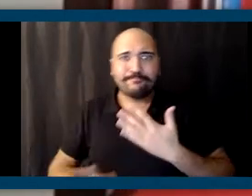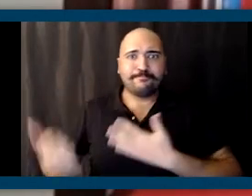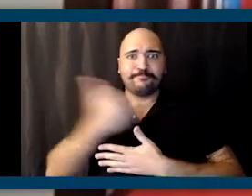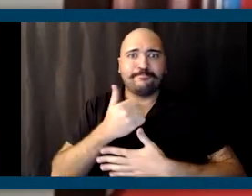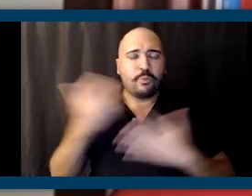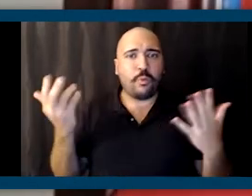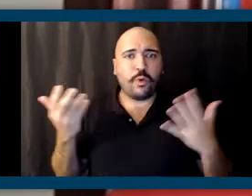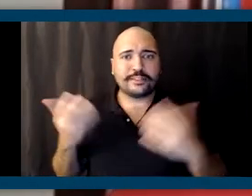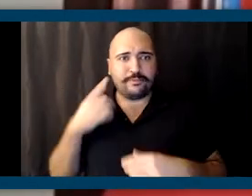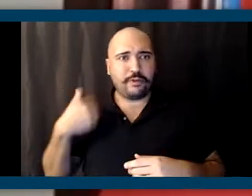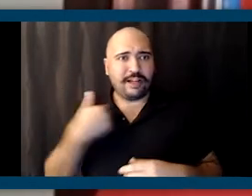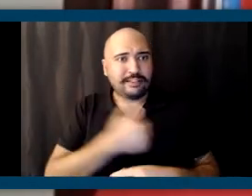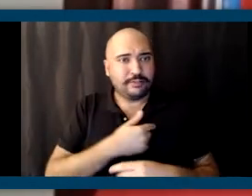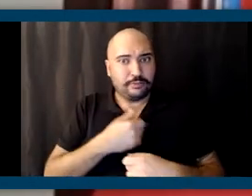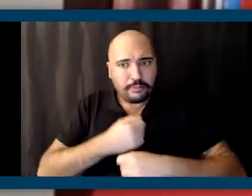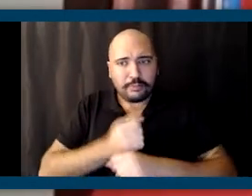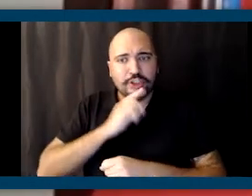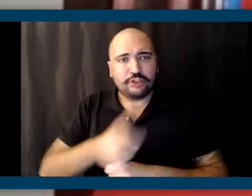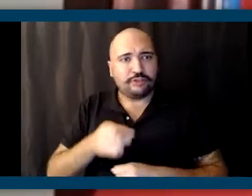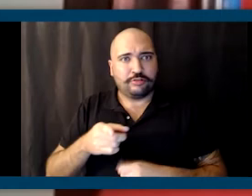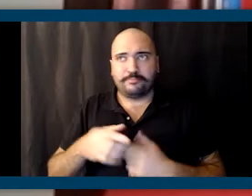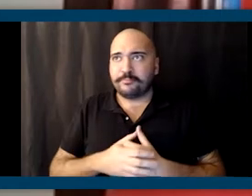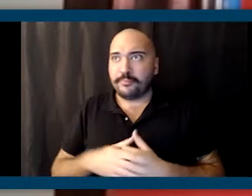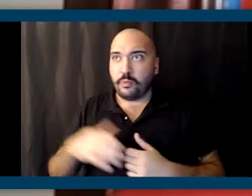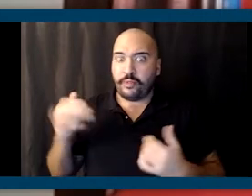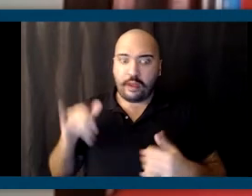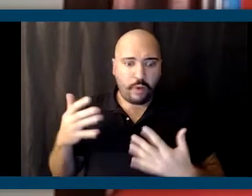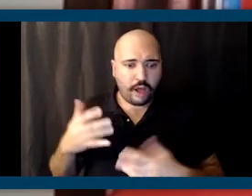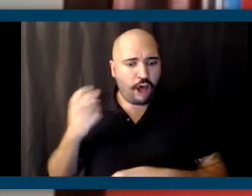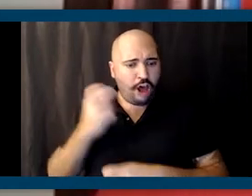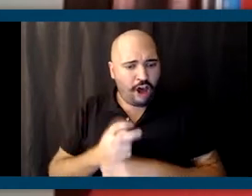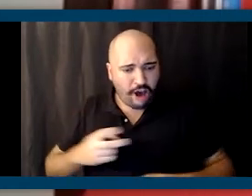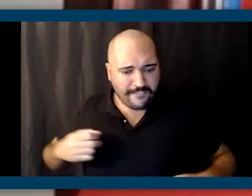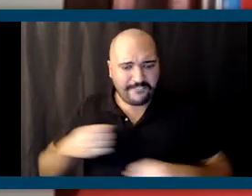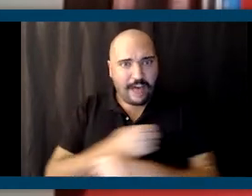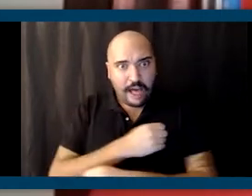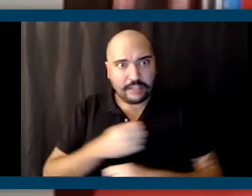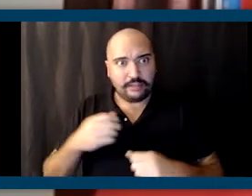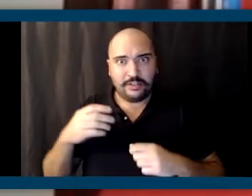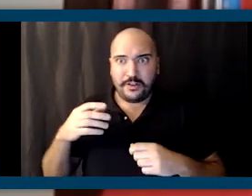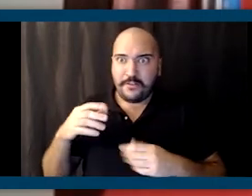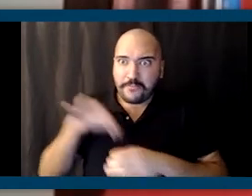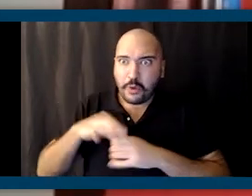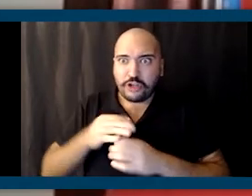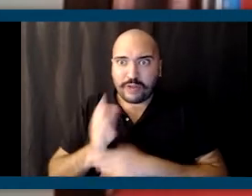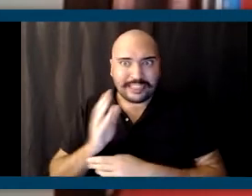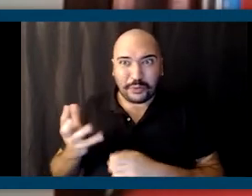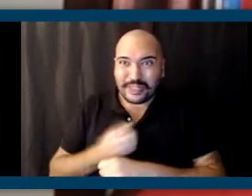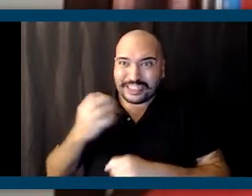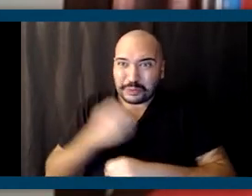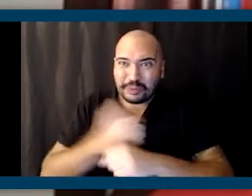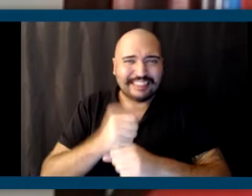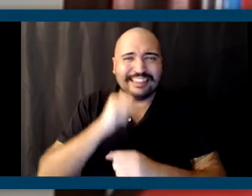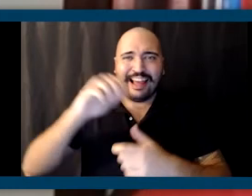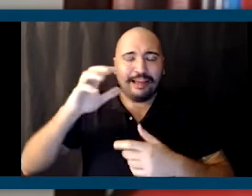us to ensure that hard-fought voting rights wins aren't eliminated? And what does this